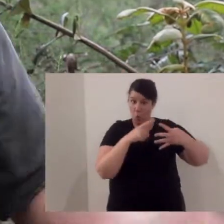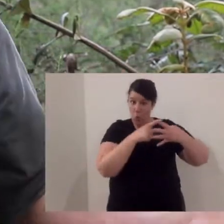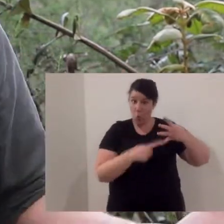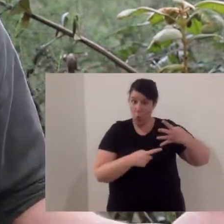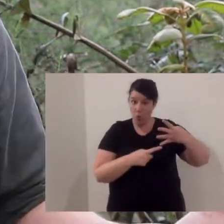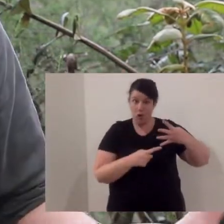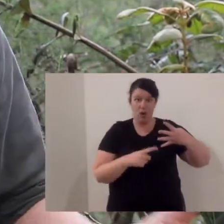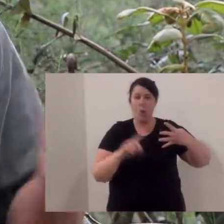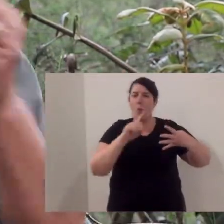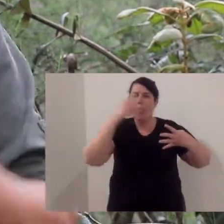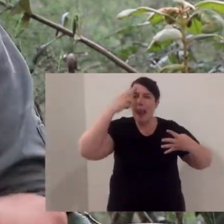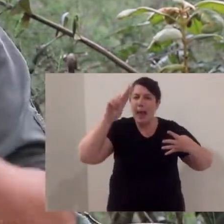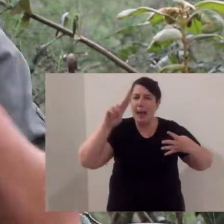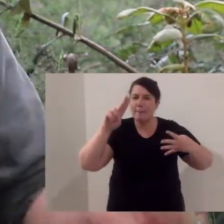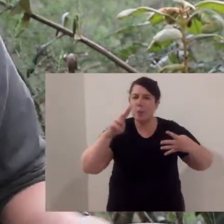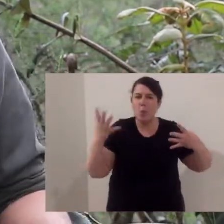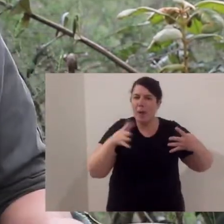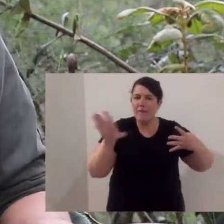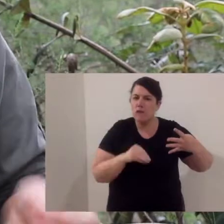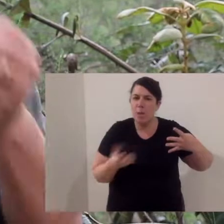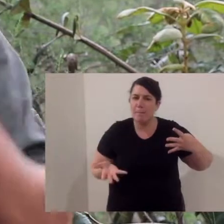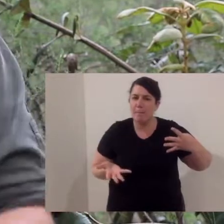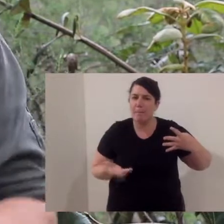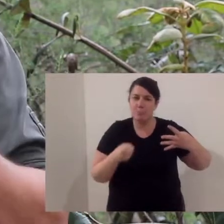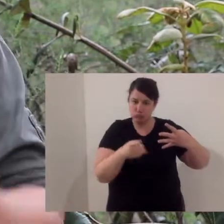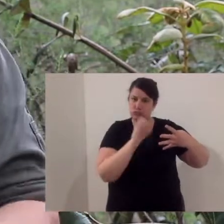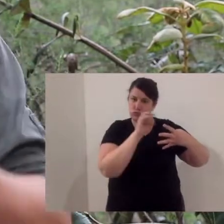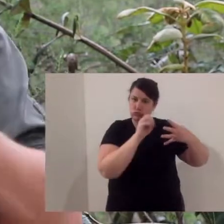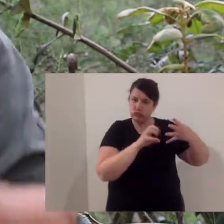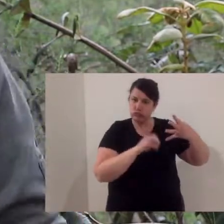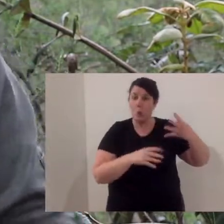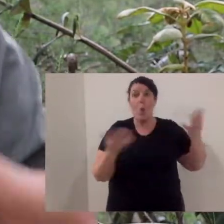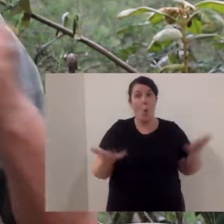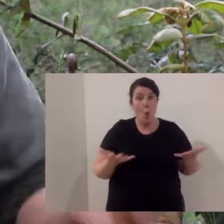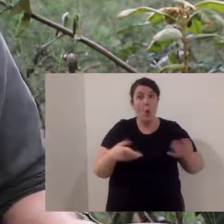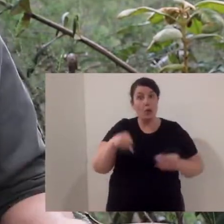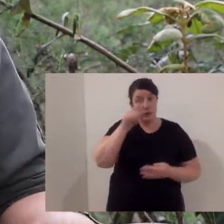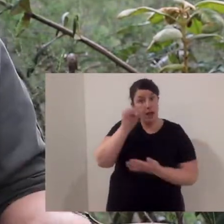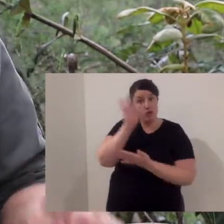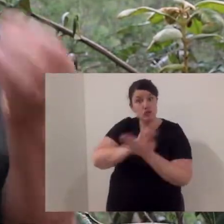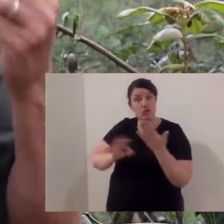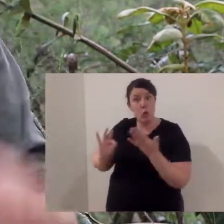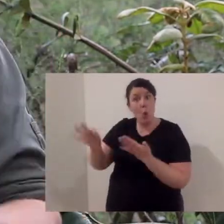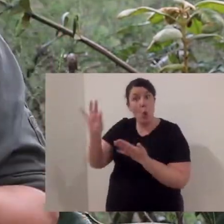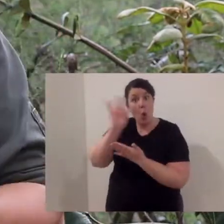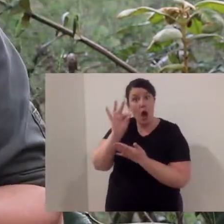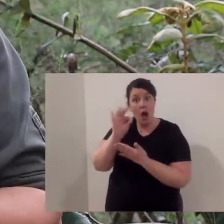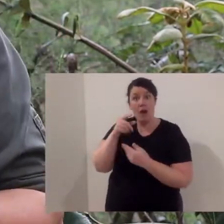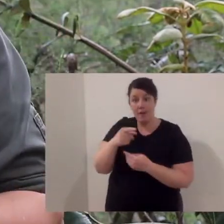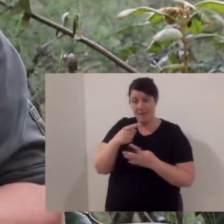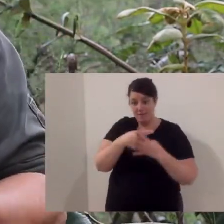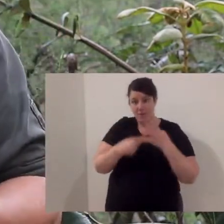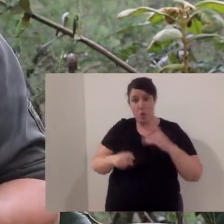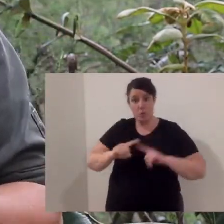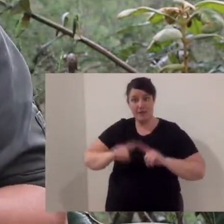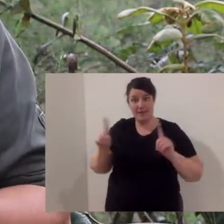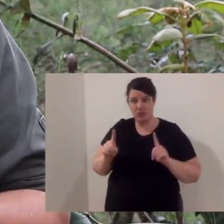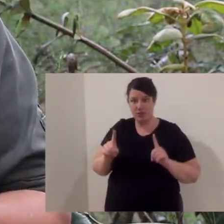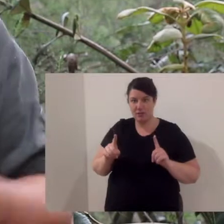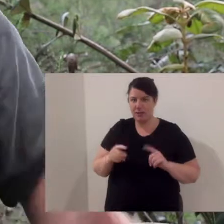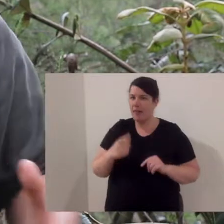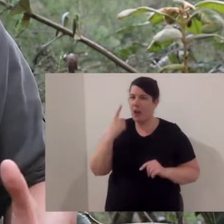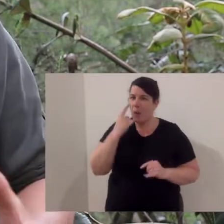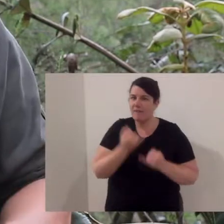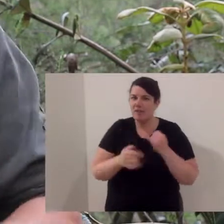They each have different names. I want you to list the names and I want you to tell me where they are found. If you feel like doing a bit more or for the little